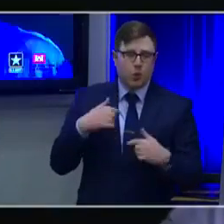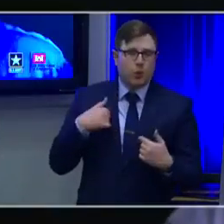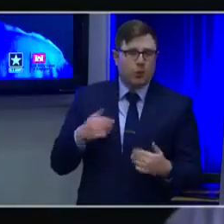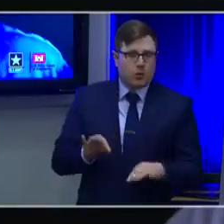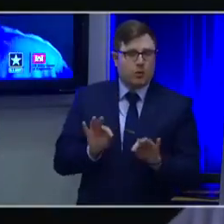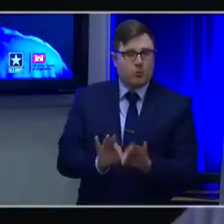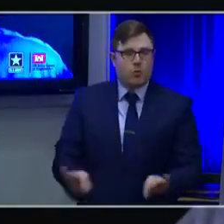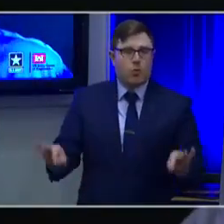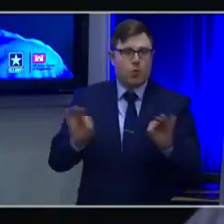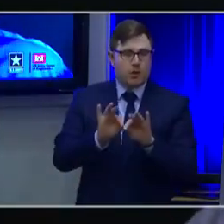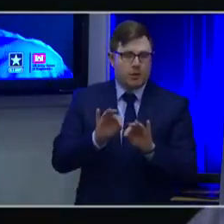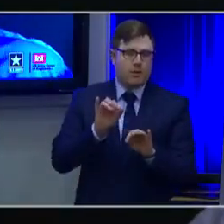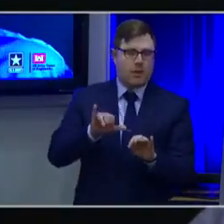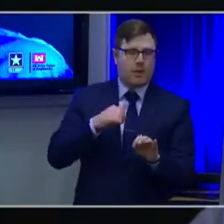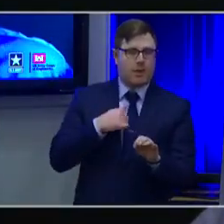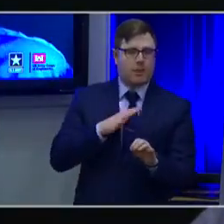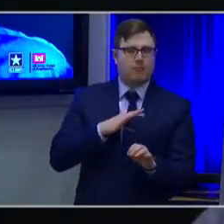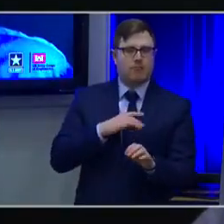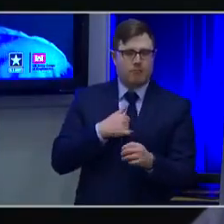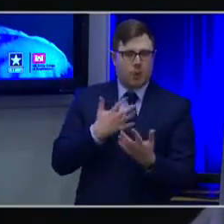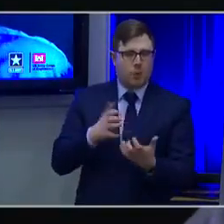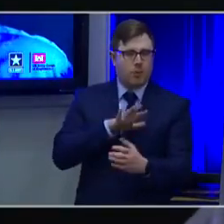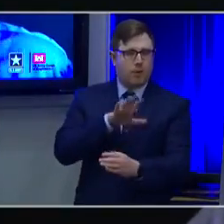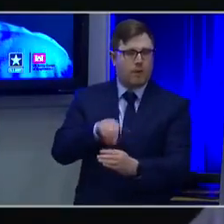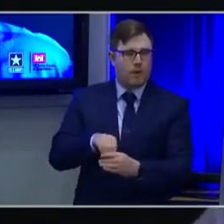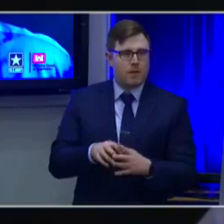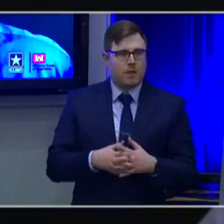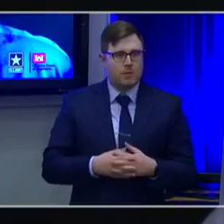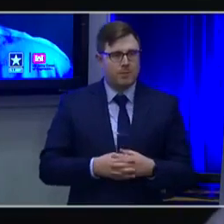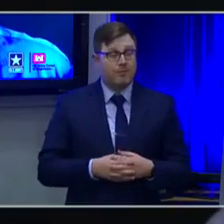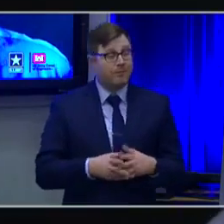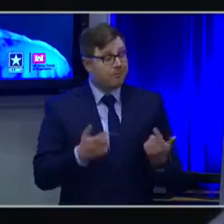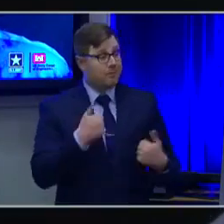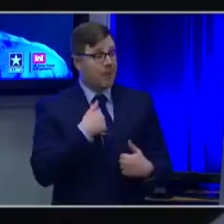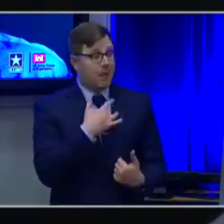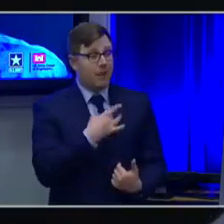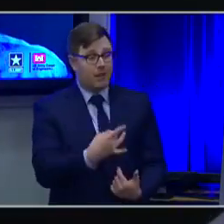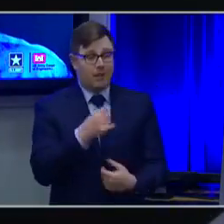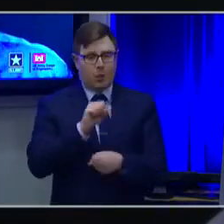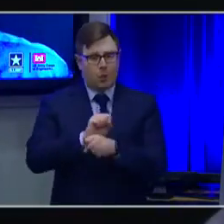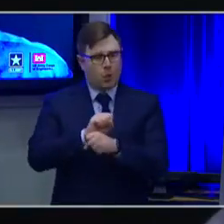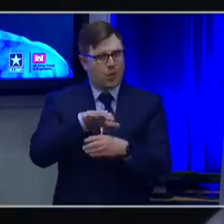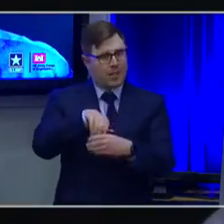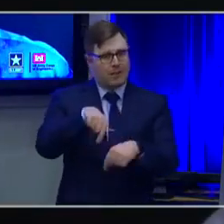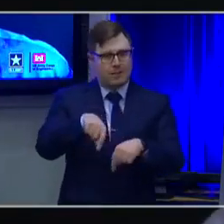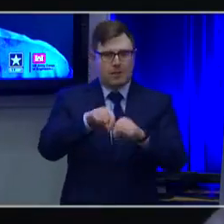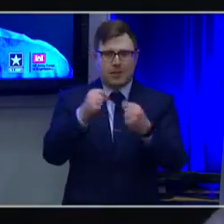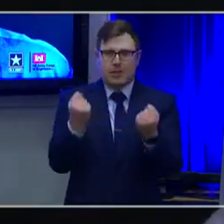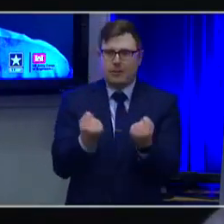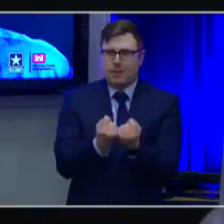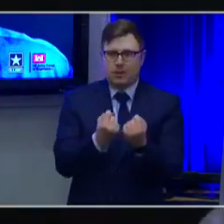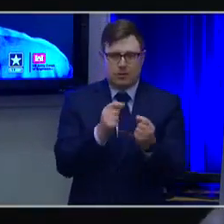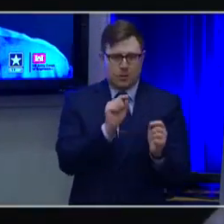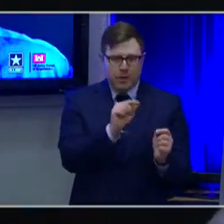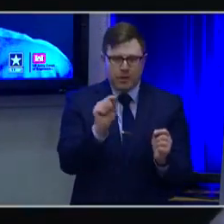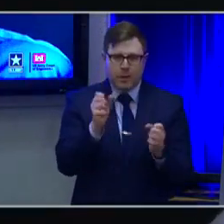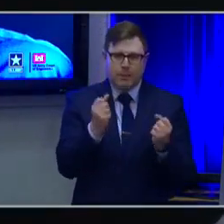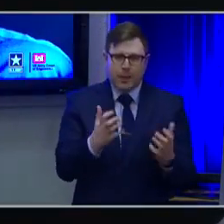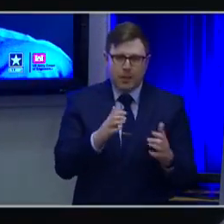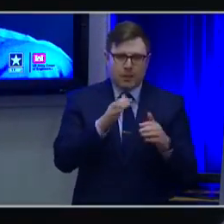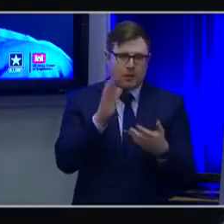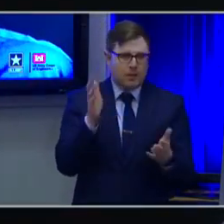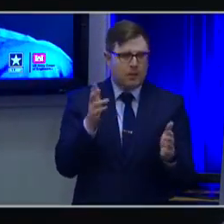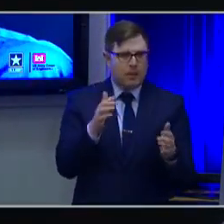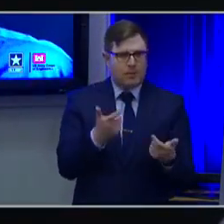team. Well, I think the number one aspect of working with USACE is working in teams. We have such strong teams that have deep